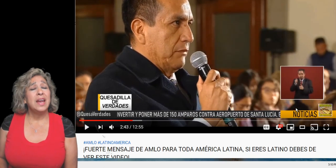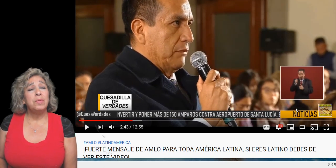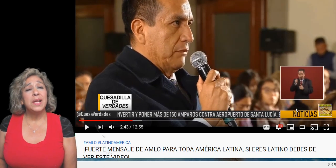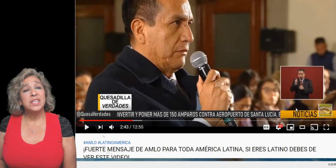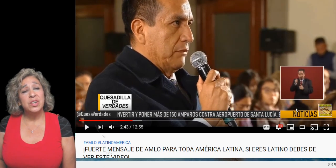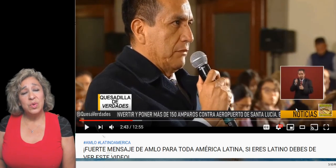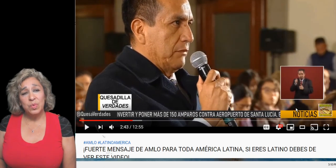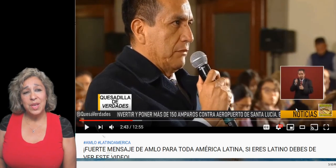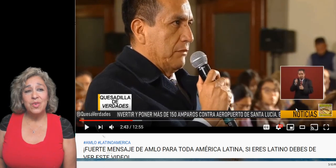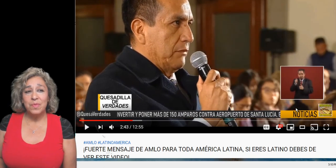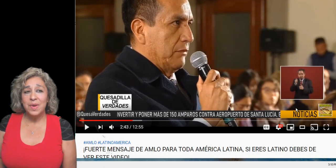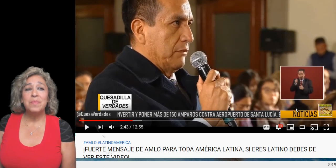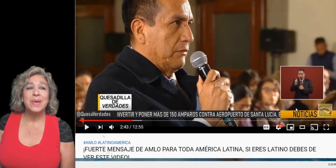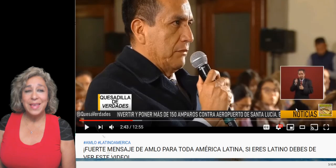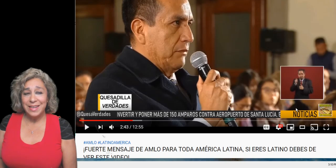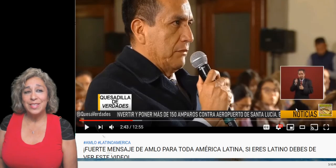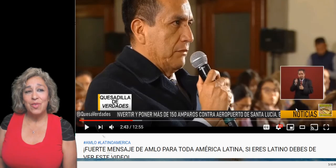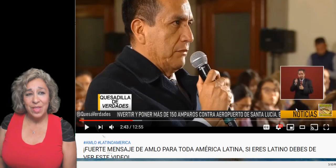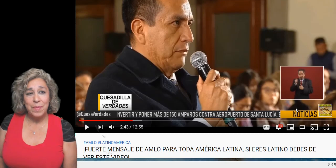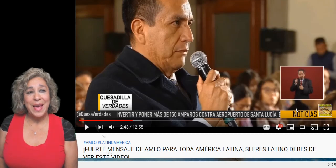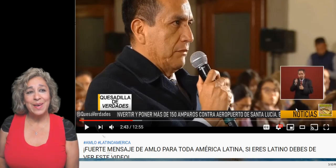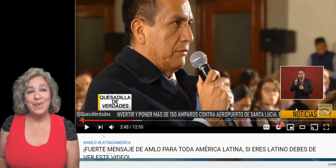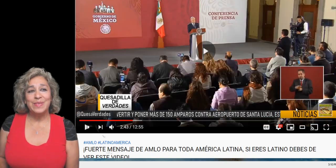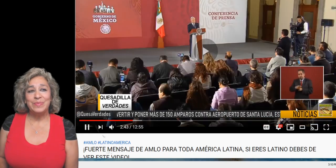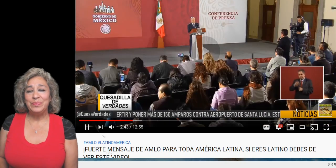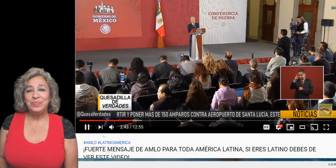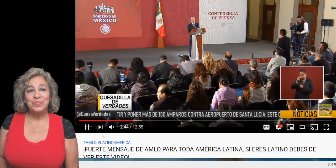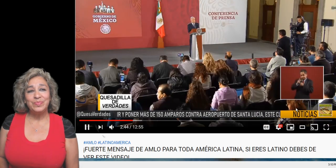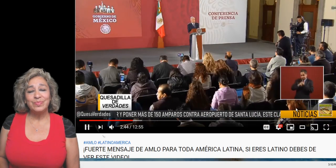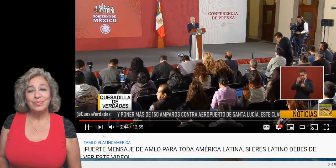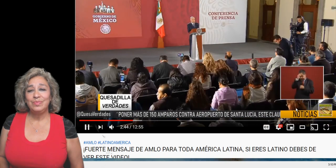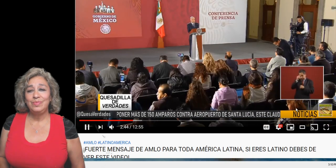and I would like to know what your opinion is over the matter